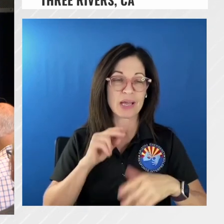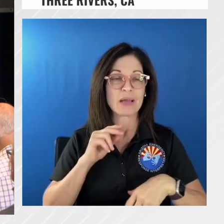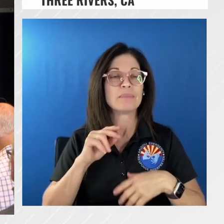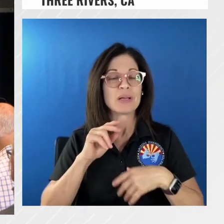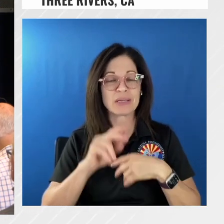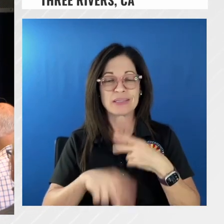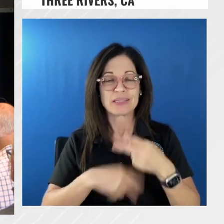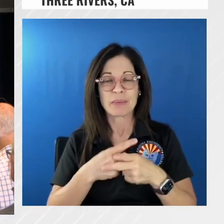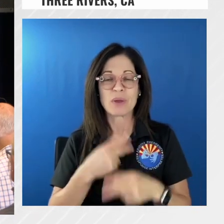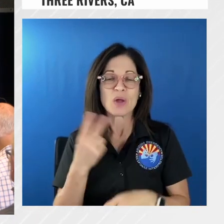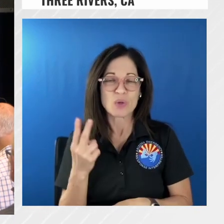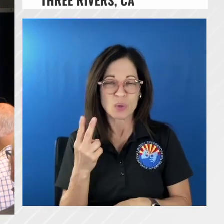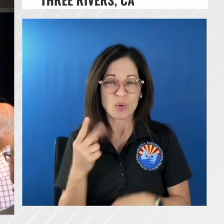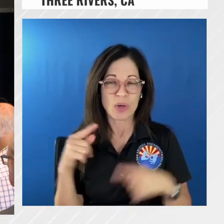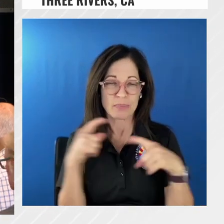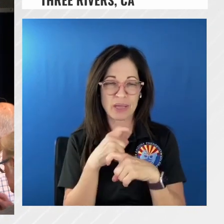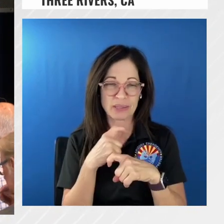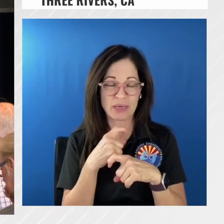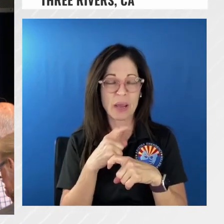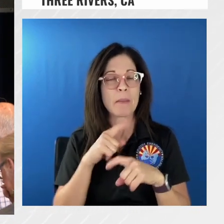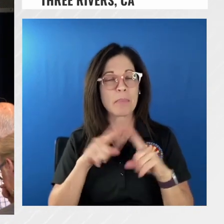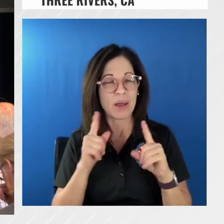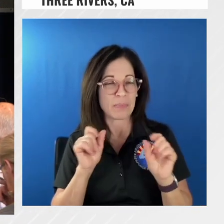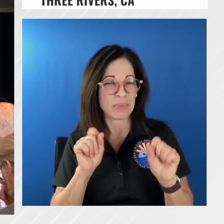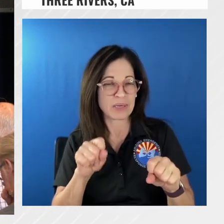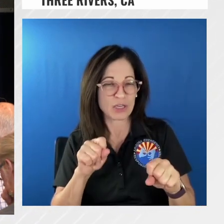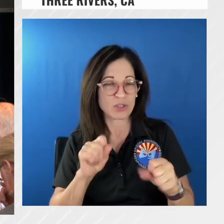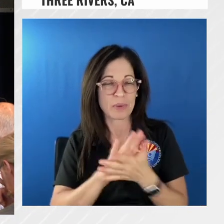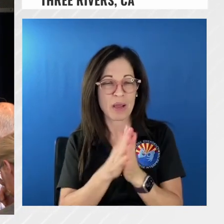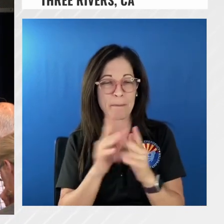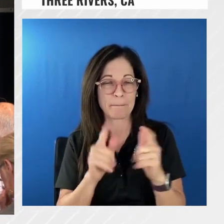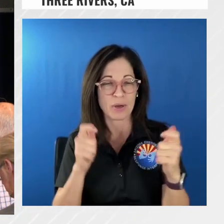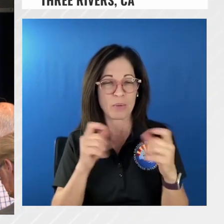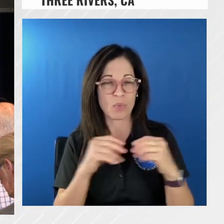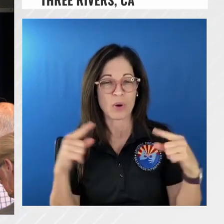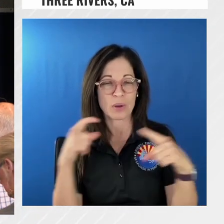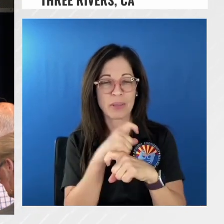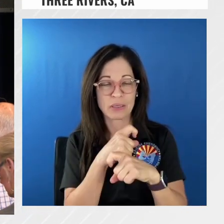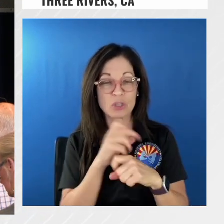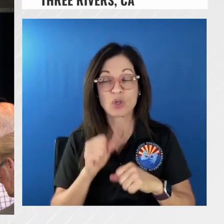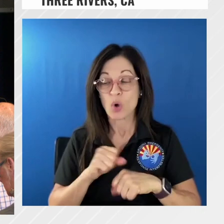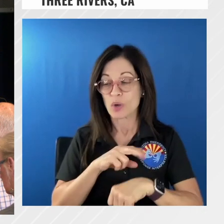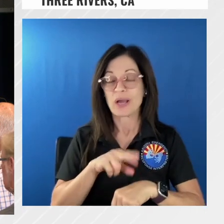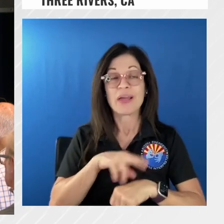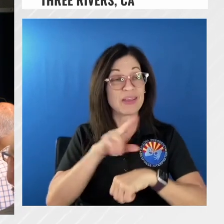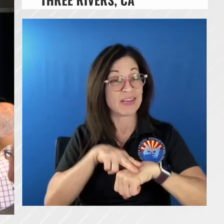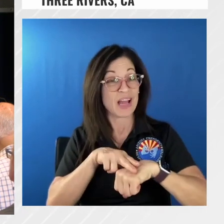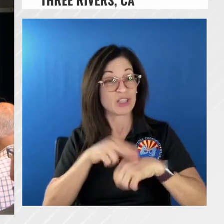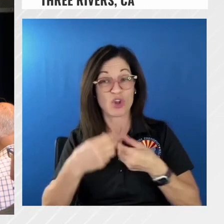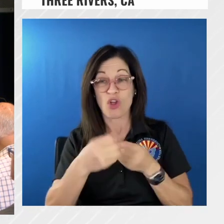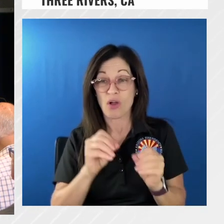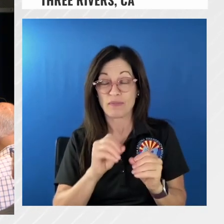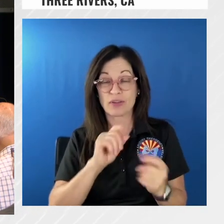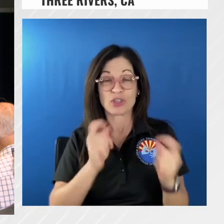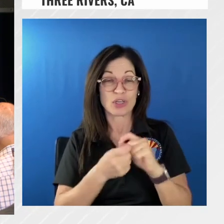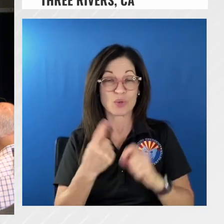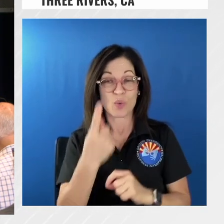complex so that's where we're sitting the the national office they they switched to one term complex incident management team and that's kind of where